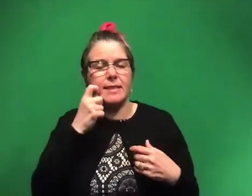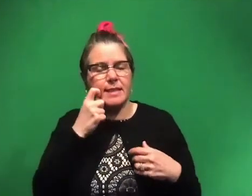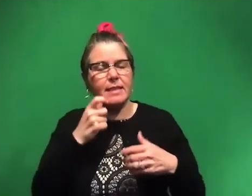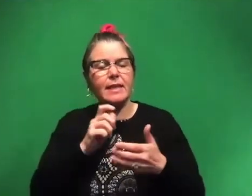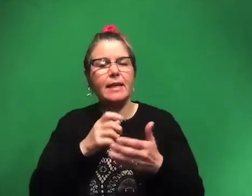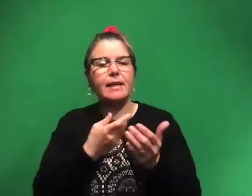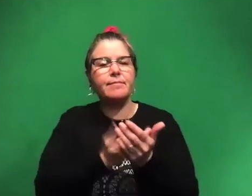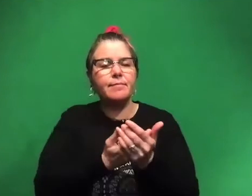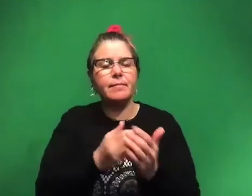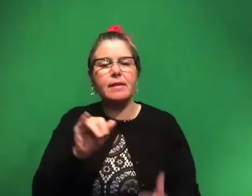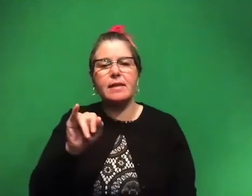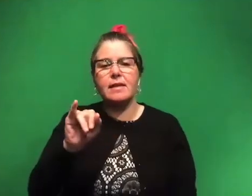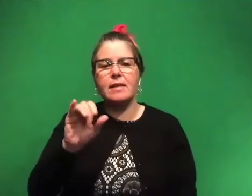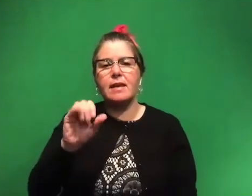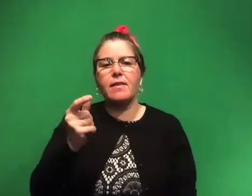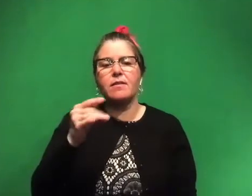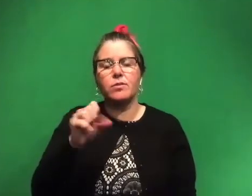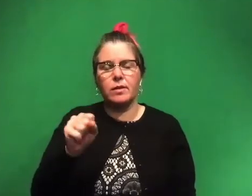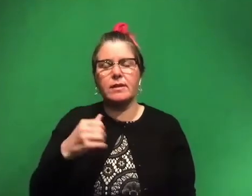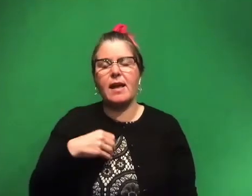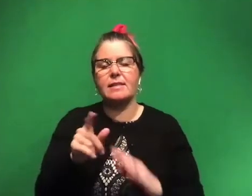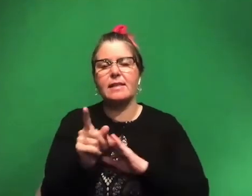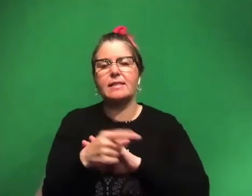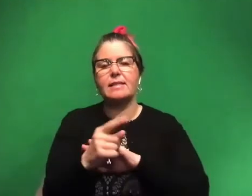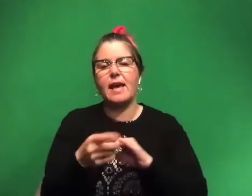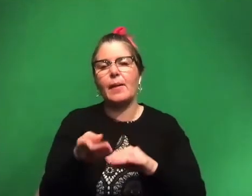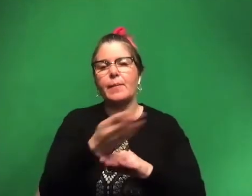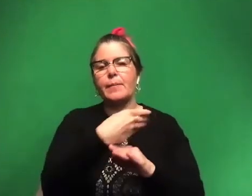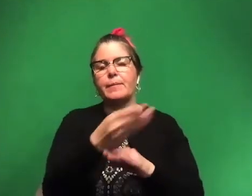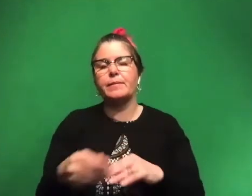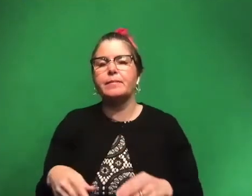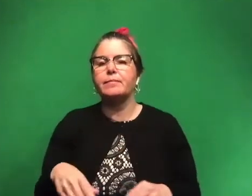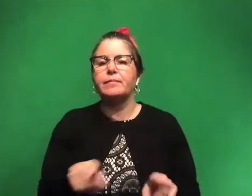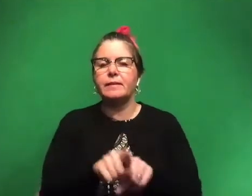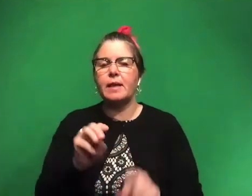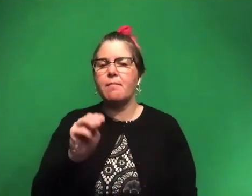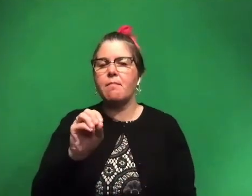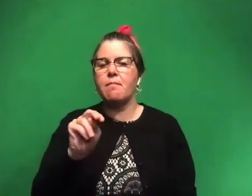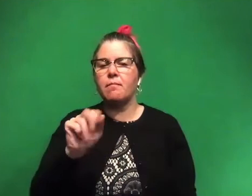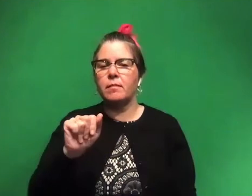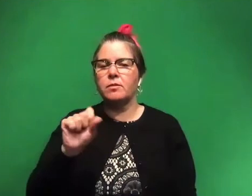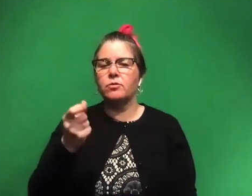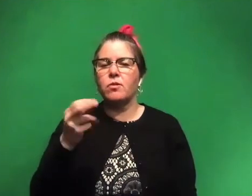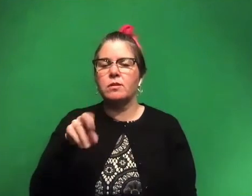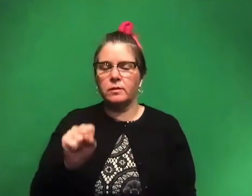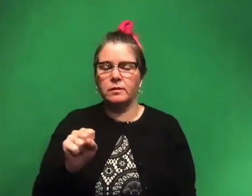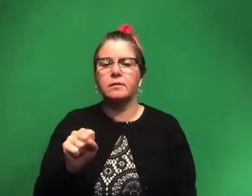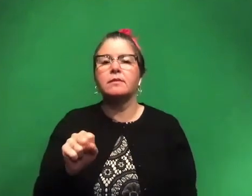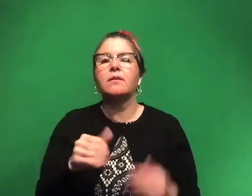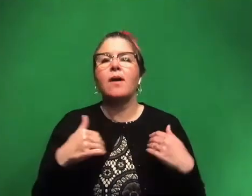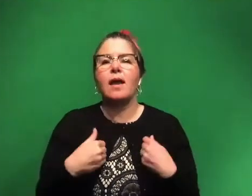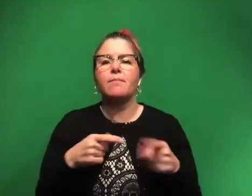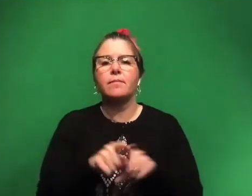ichthyosaurs having a tail fluke, which is super cool. Same with mosasaurus. Um, animals like, uh,